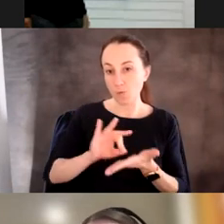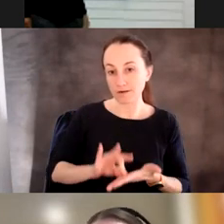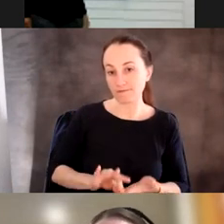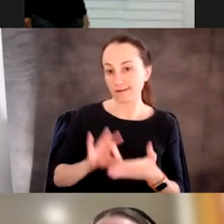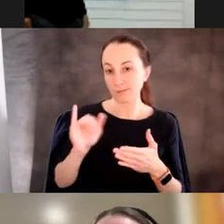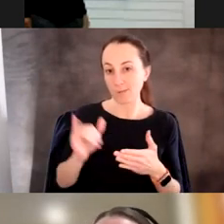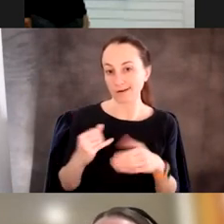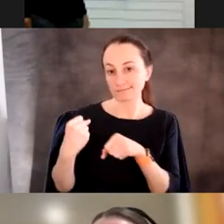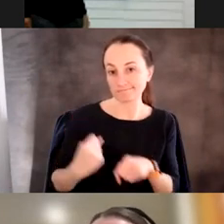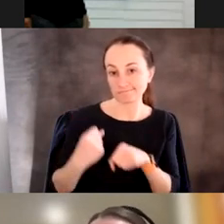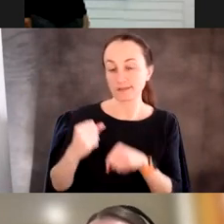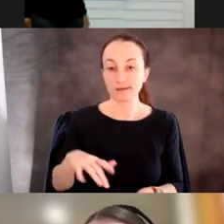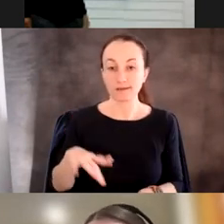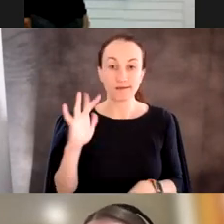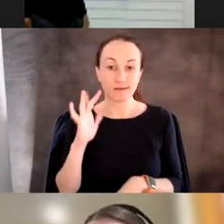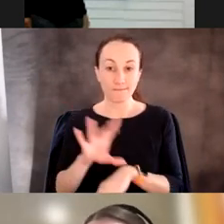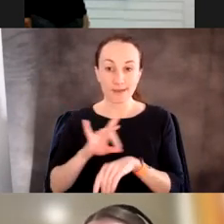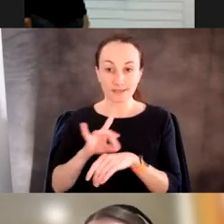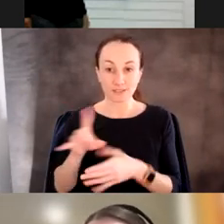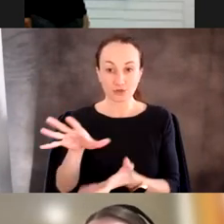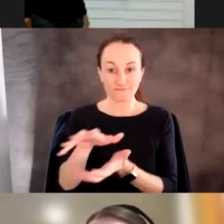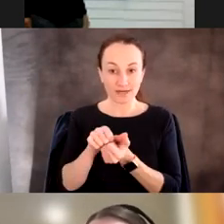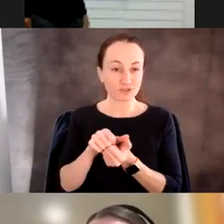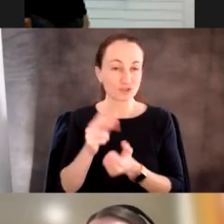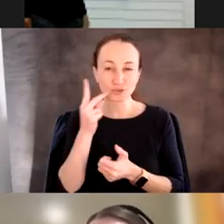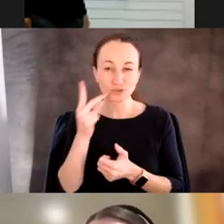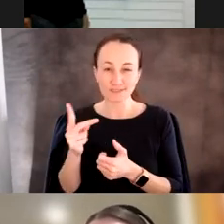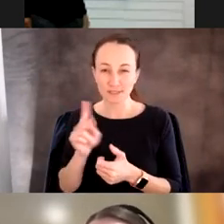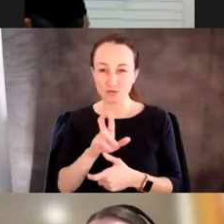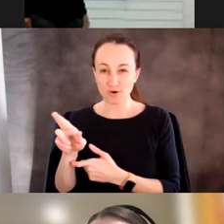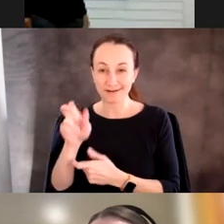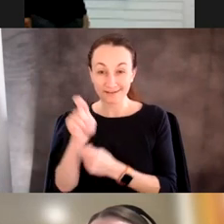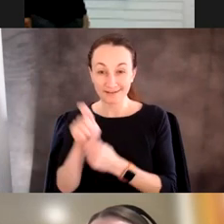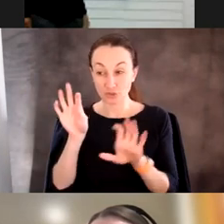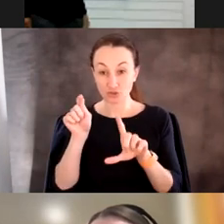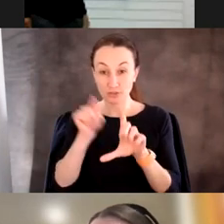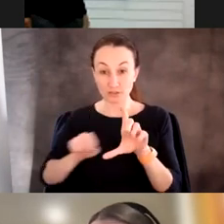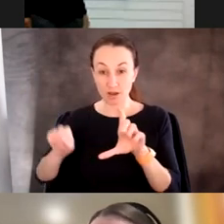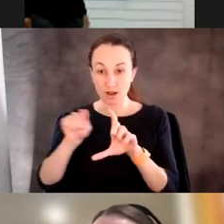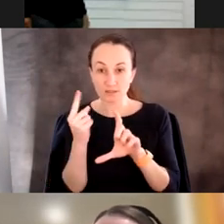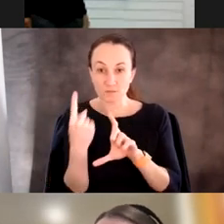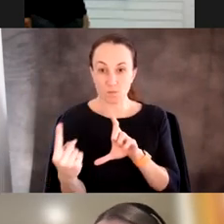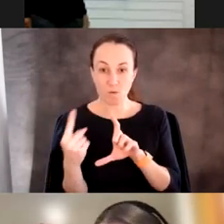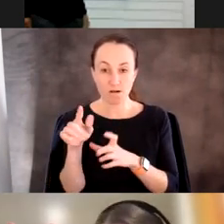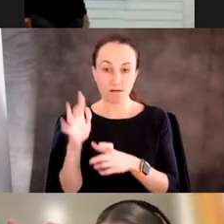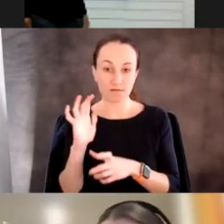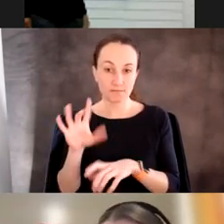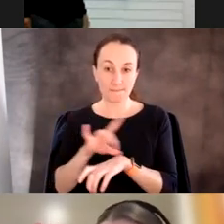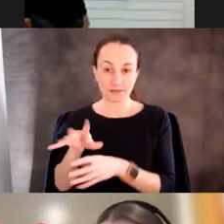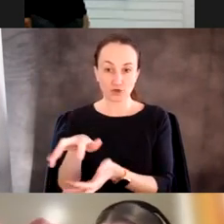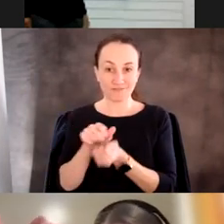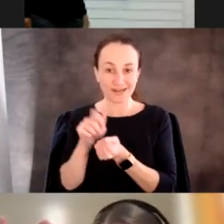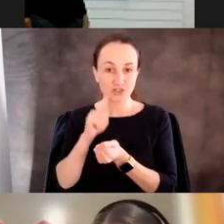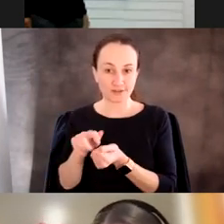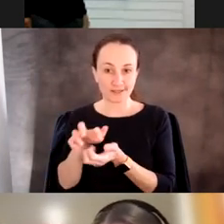is of bacteriophage. So this is a little zoom in on the right. Each of these little polka dots is one, one bacteriophage that has eaten